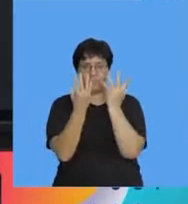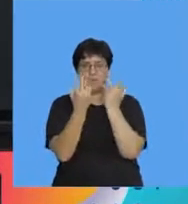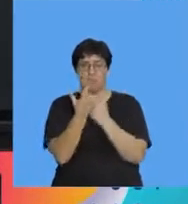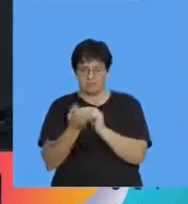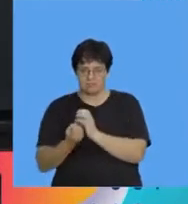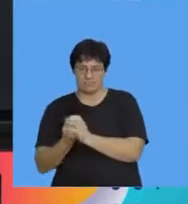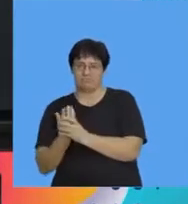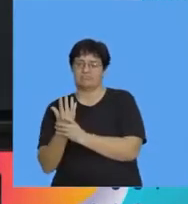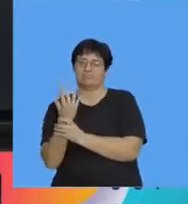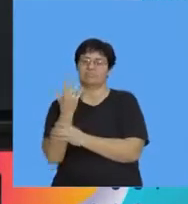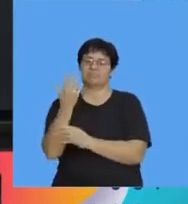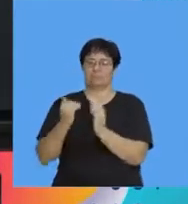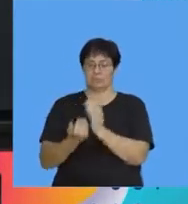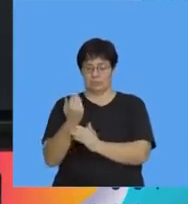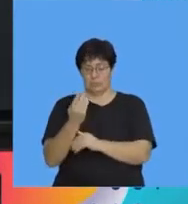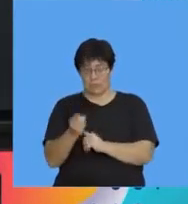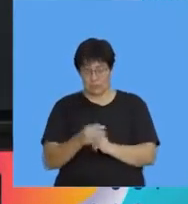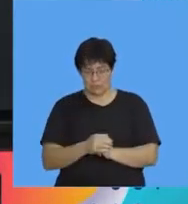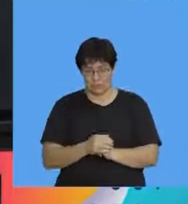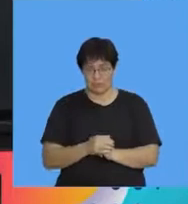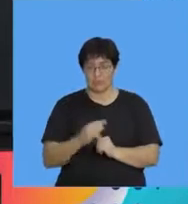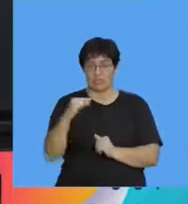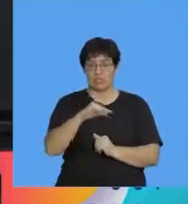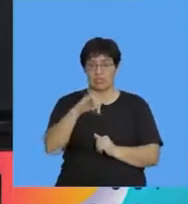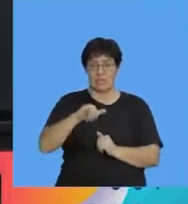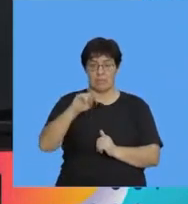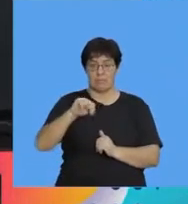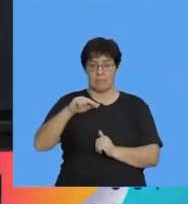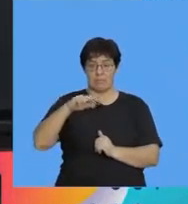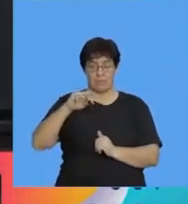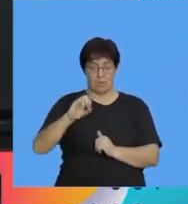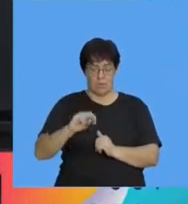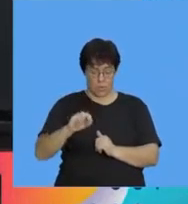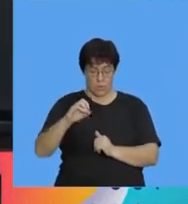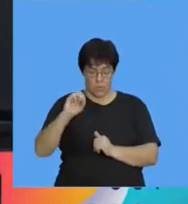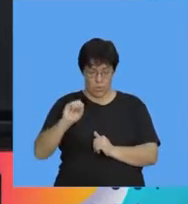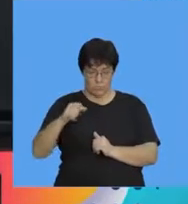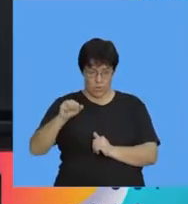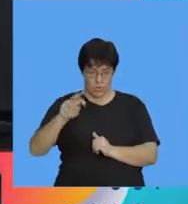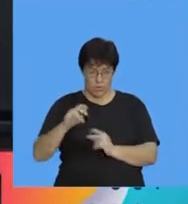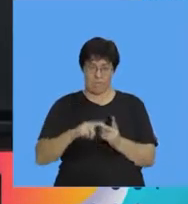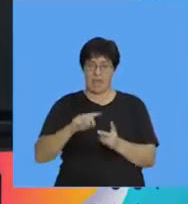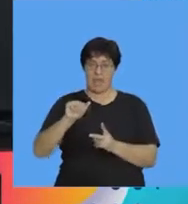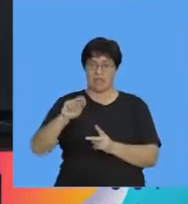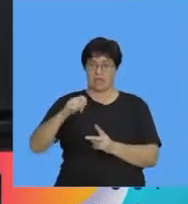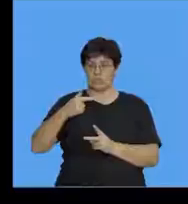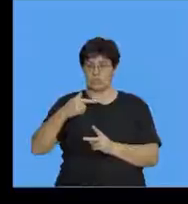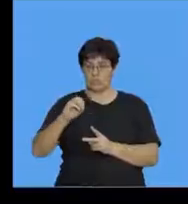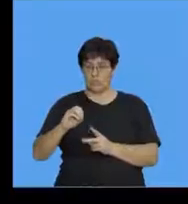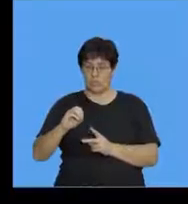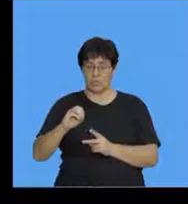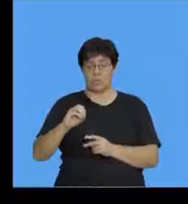a new plant so both the gymnosperms and the angiosperms are going to produce a seed